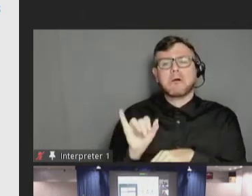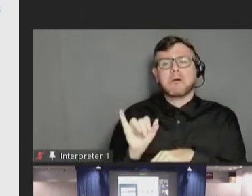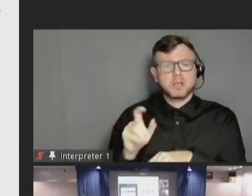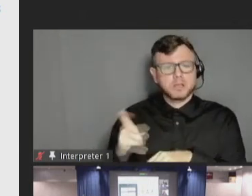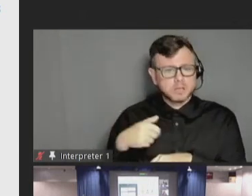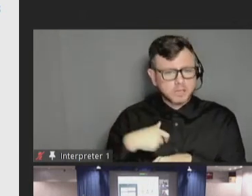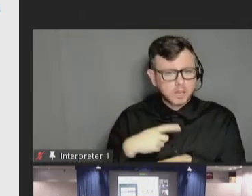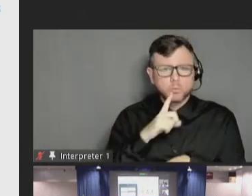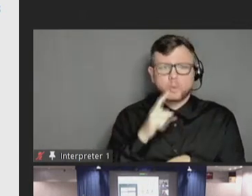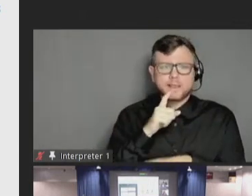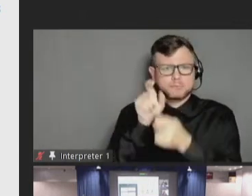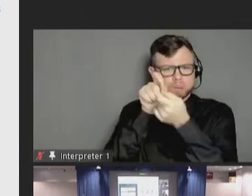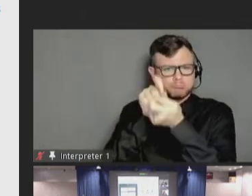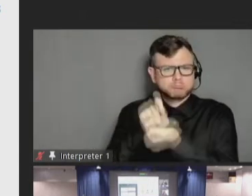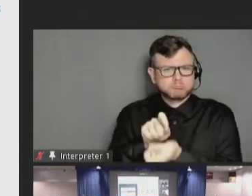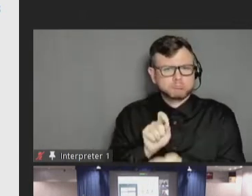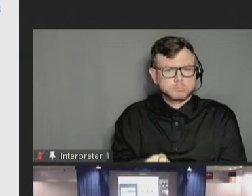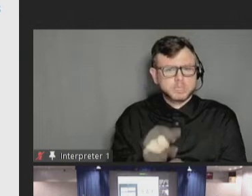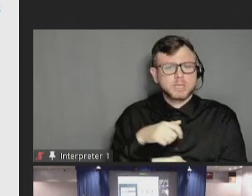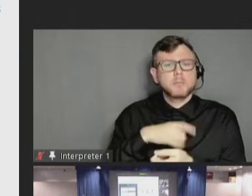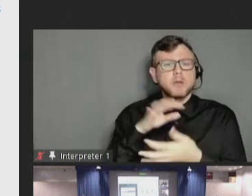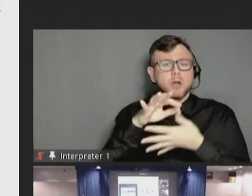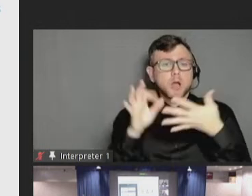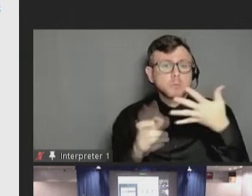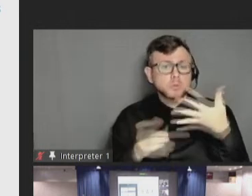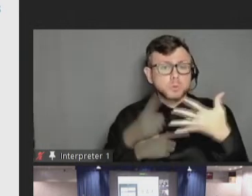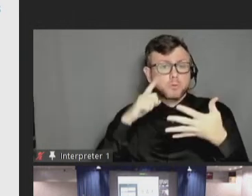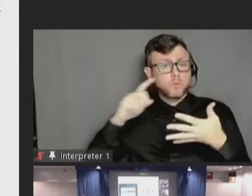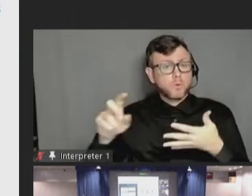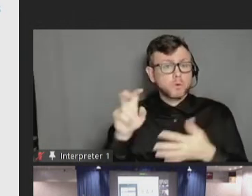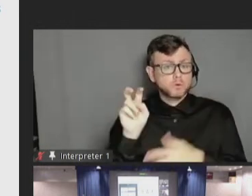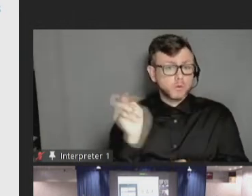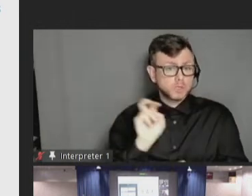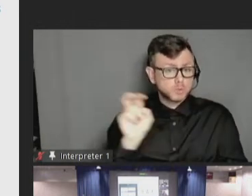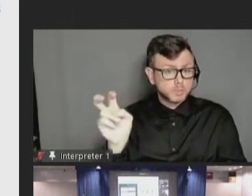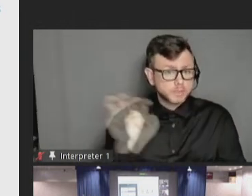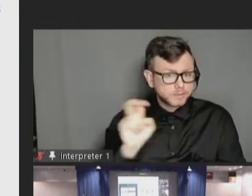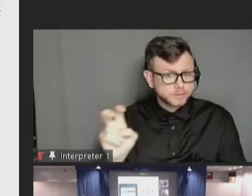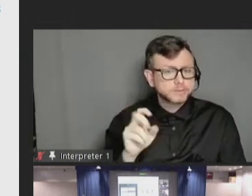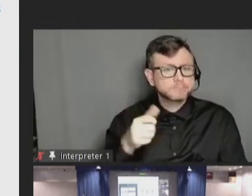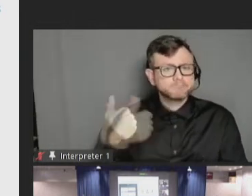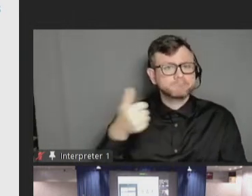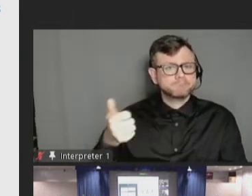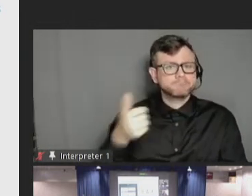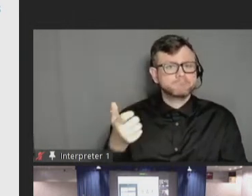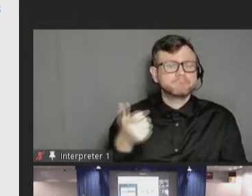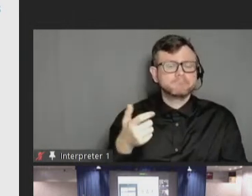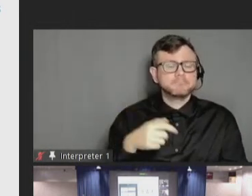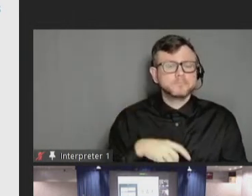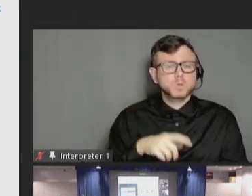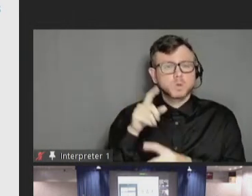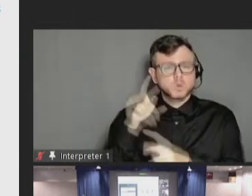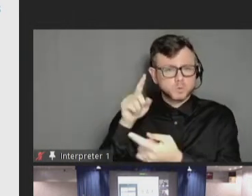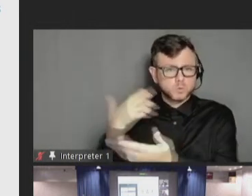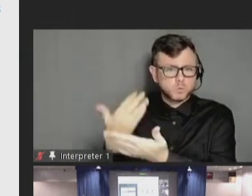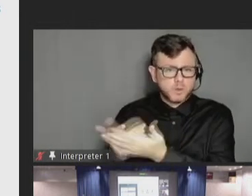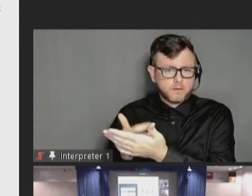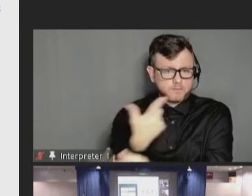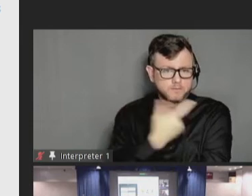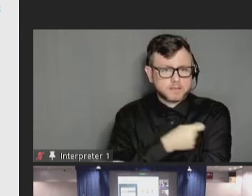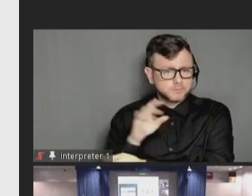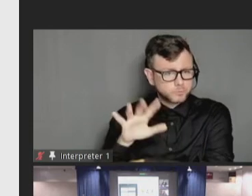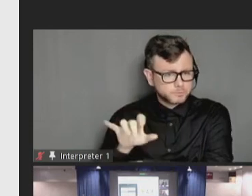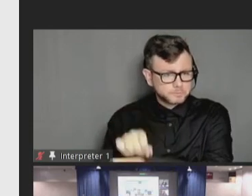concrete information about options to get transportation to a vaccination appointment. Next slide, please.